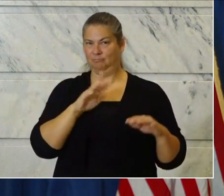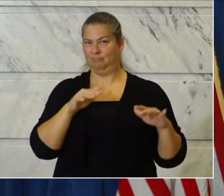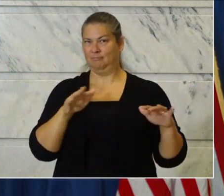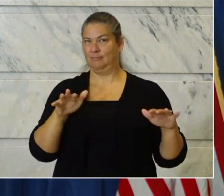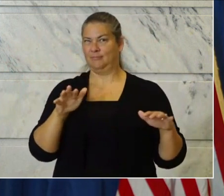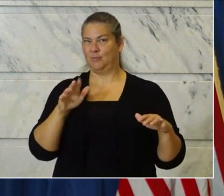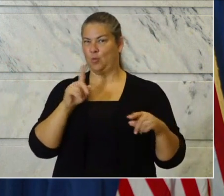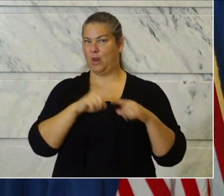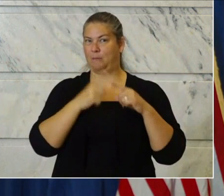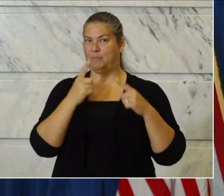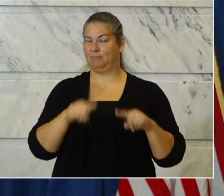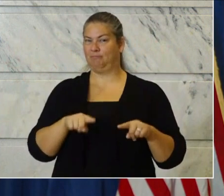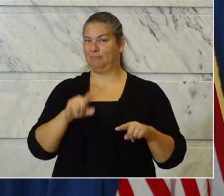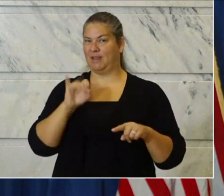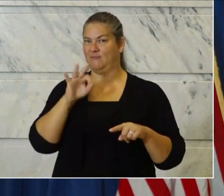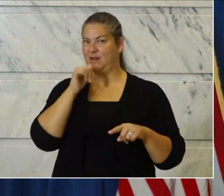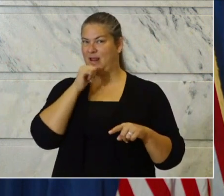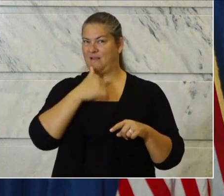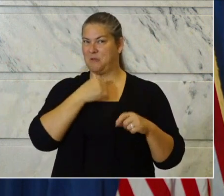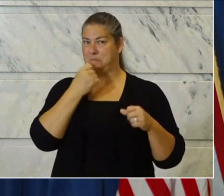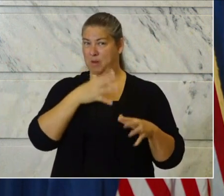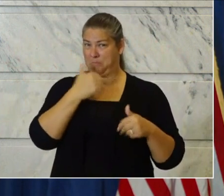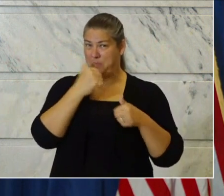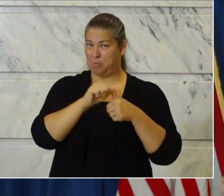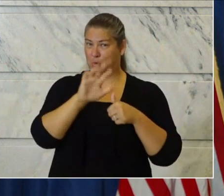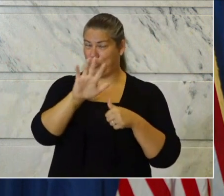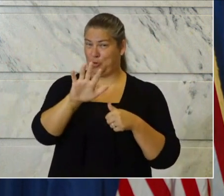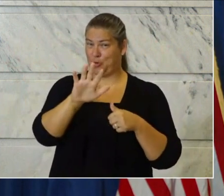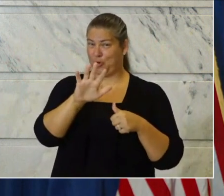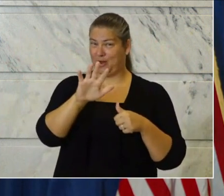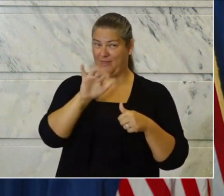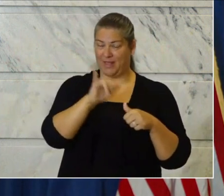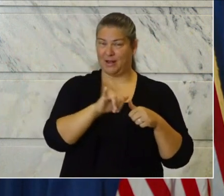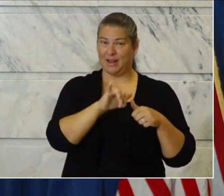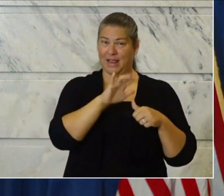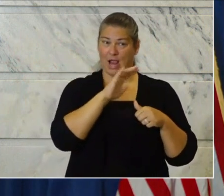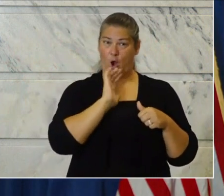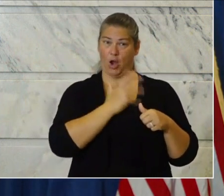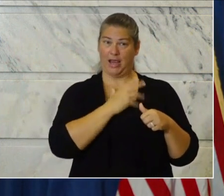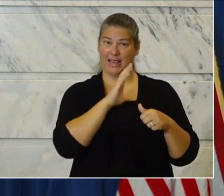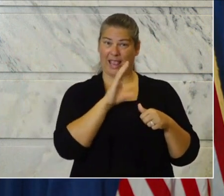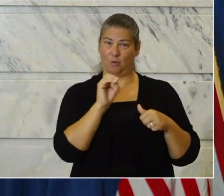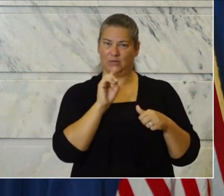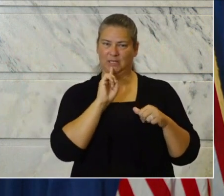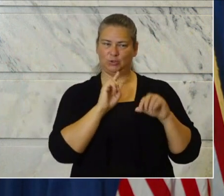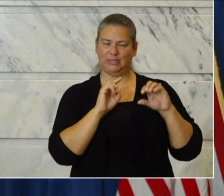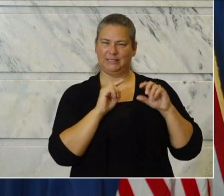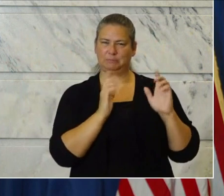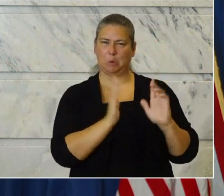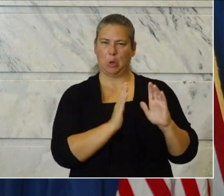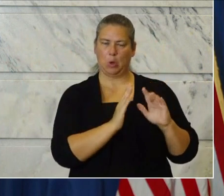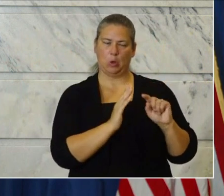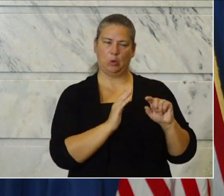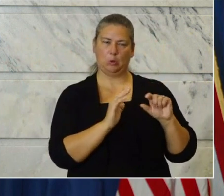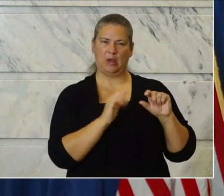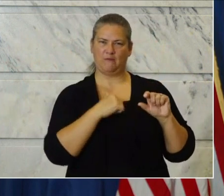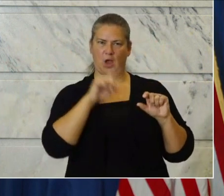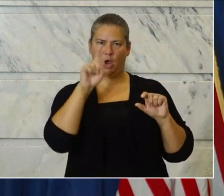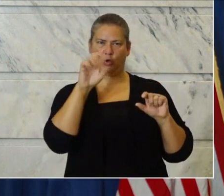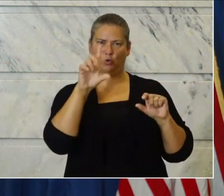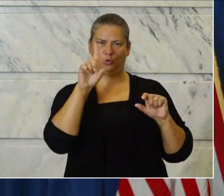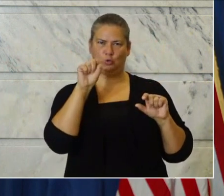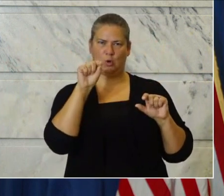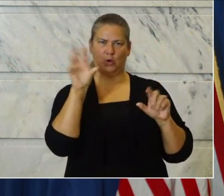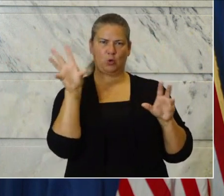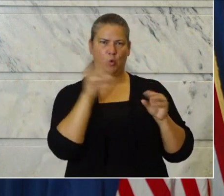doesn't have a lot of cases. Remember, it's a region. Our counties are tiny in Kentucky. We've got 120 of them for